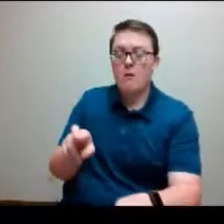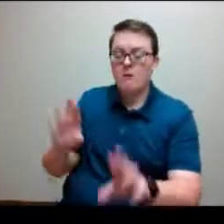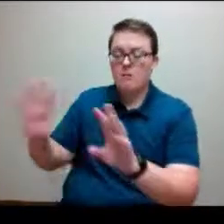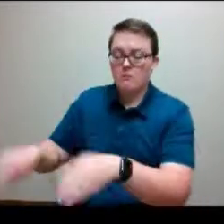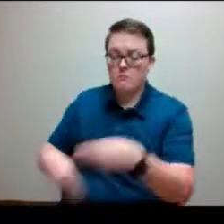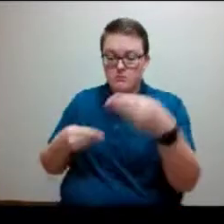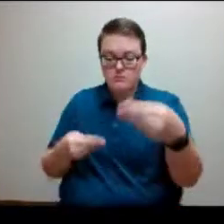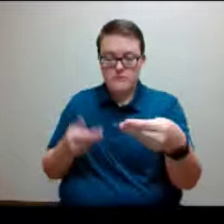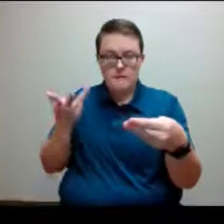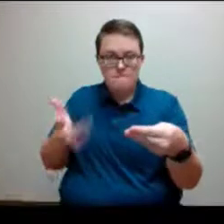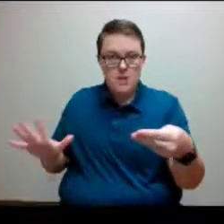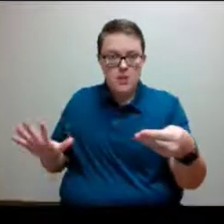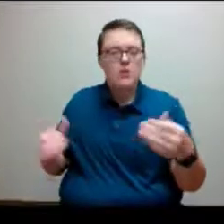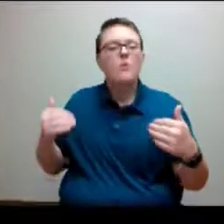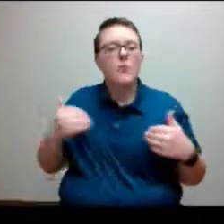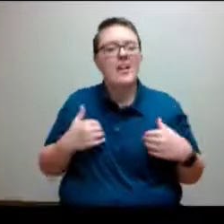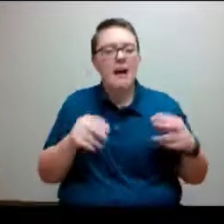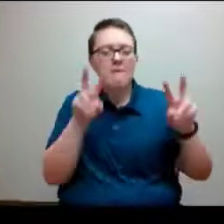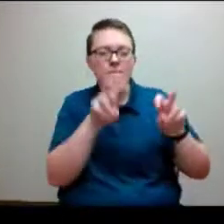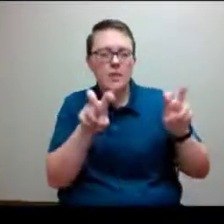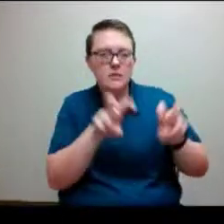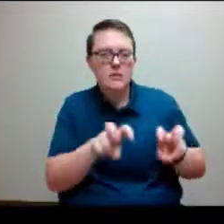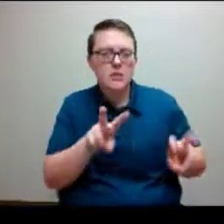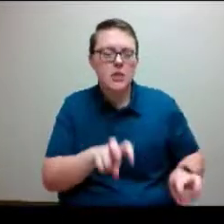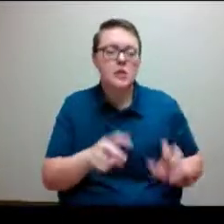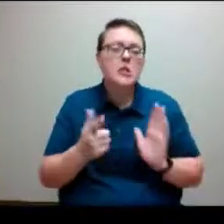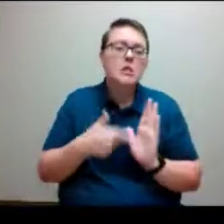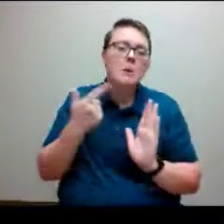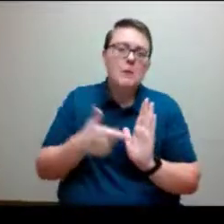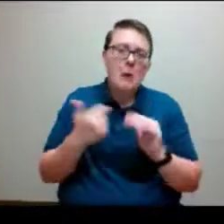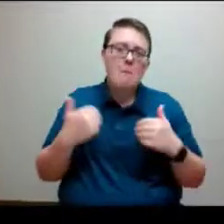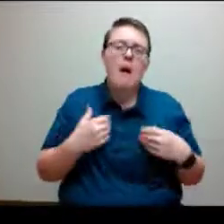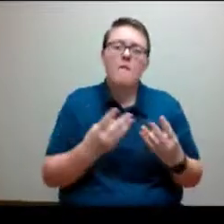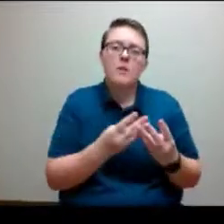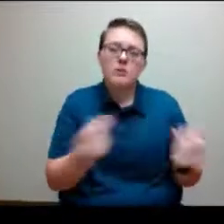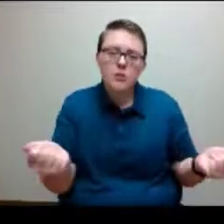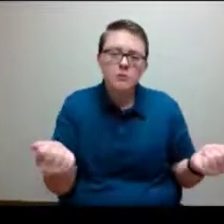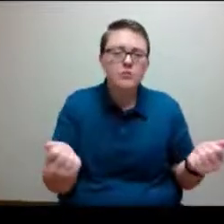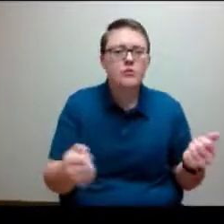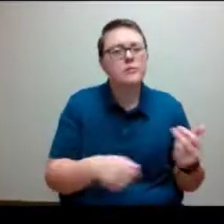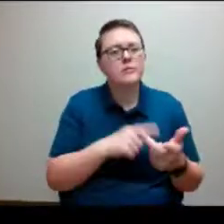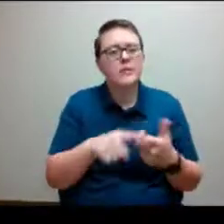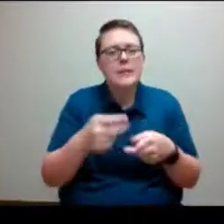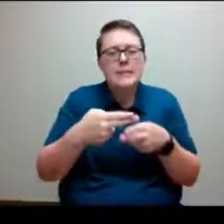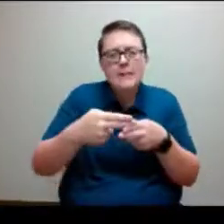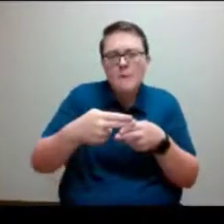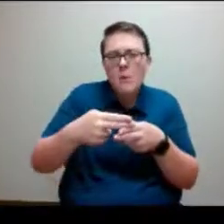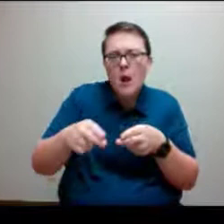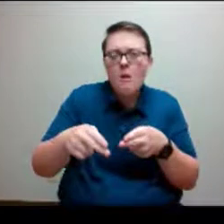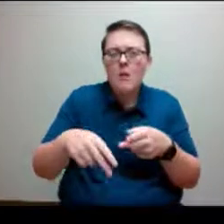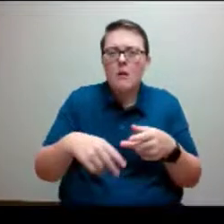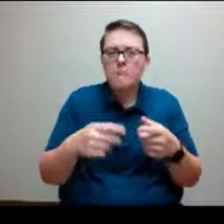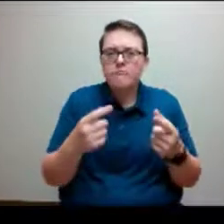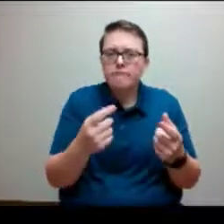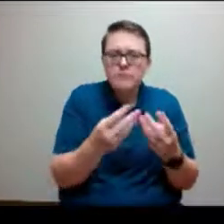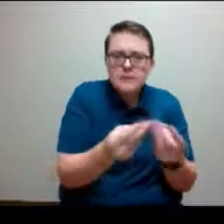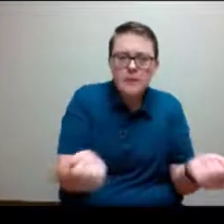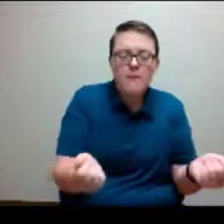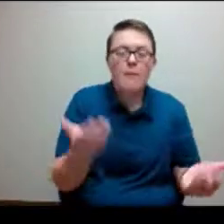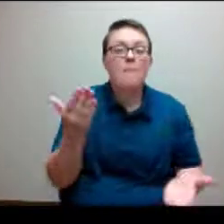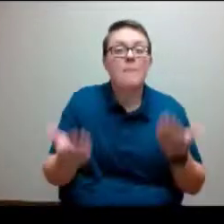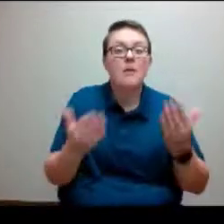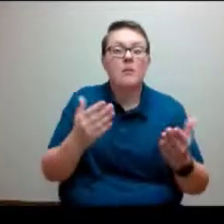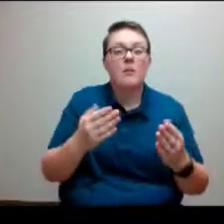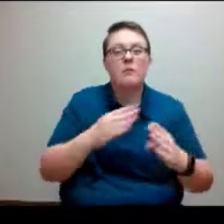investigations. At times, we may offer remedies or implement some type of interim measures on the students like a restriction to